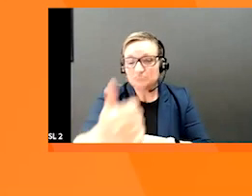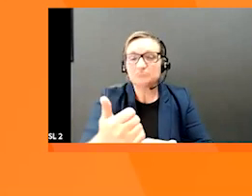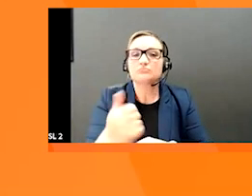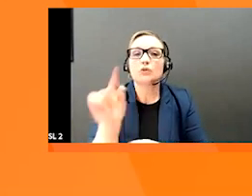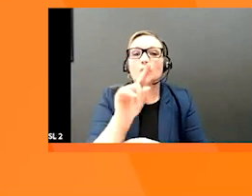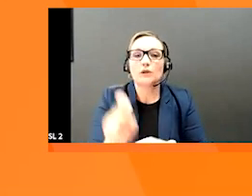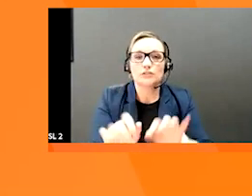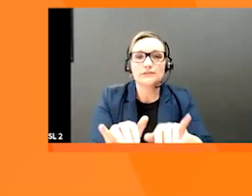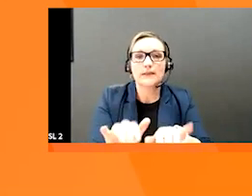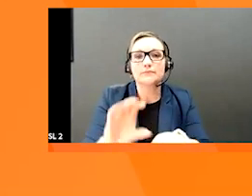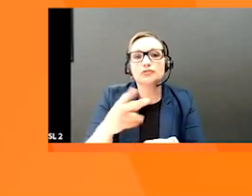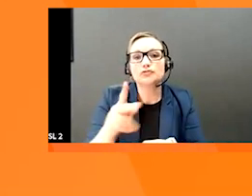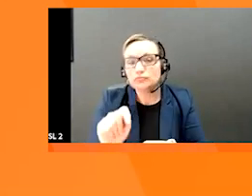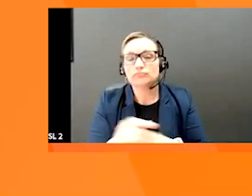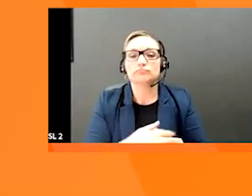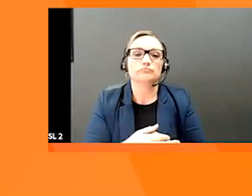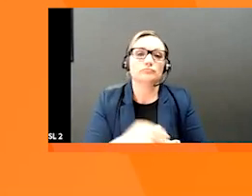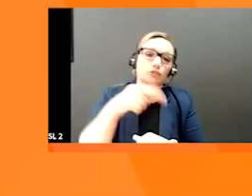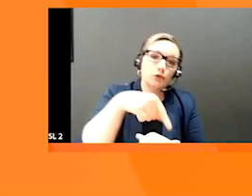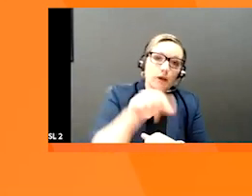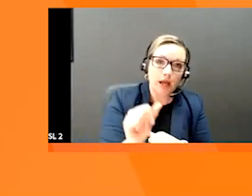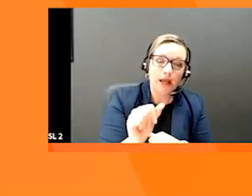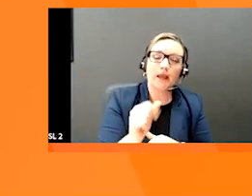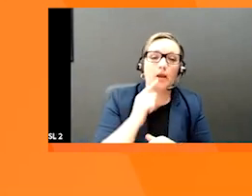Q&A and we will ask your questions on your behalf.